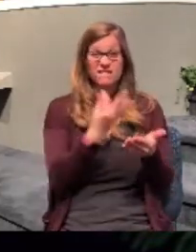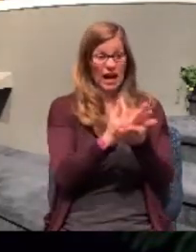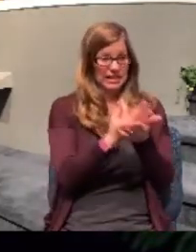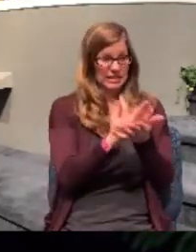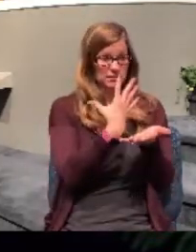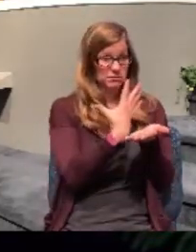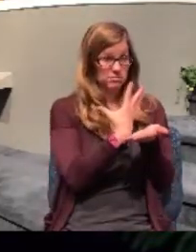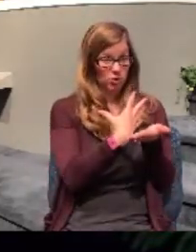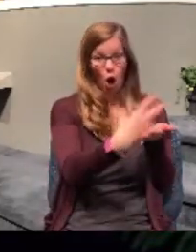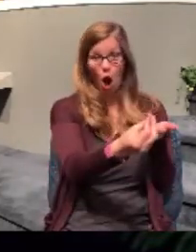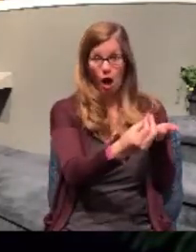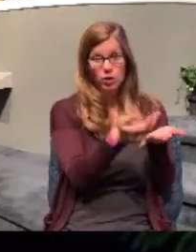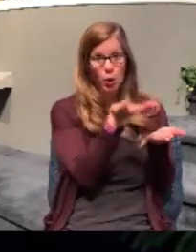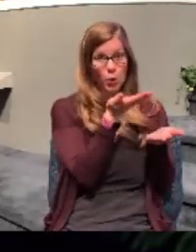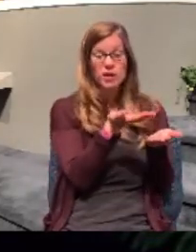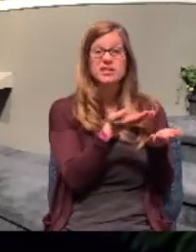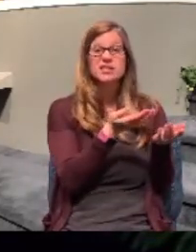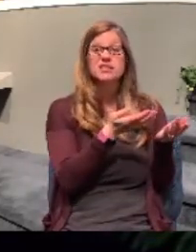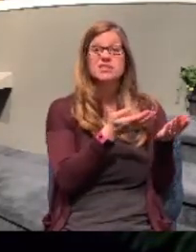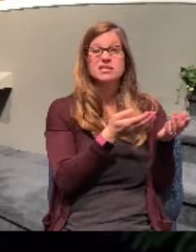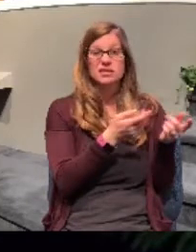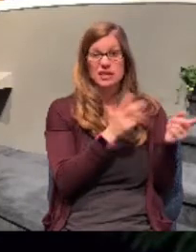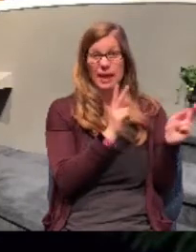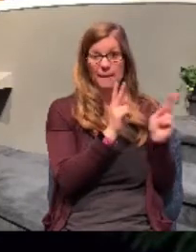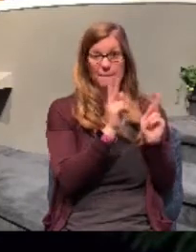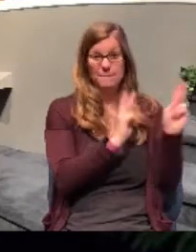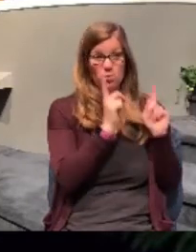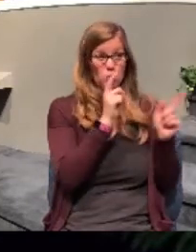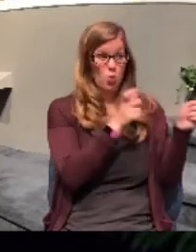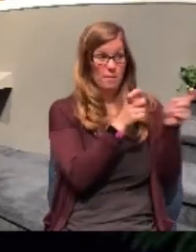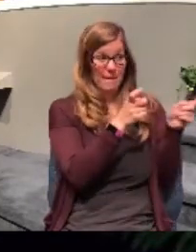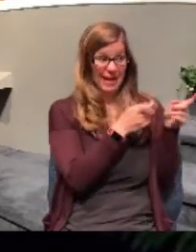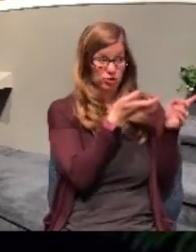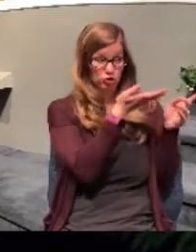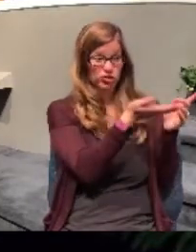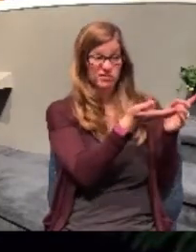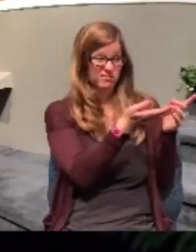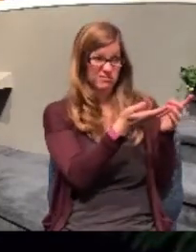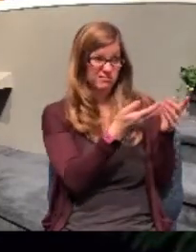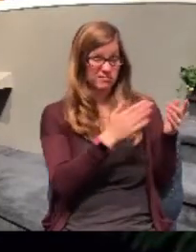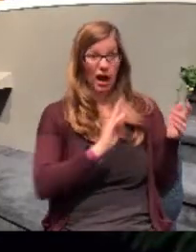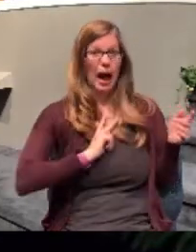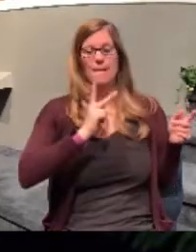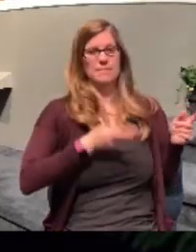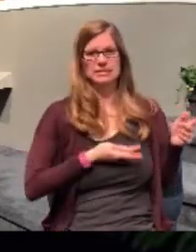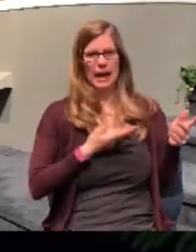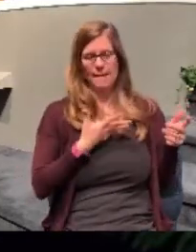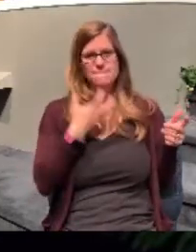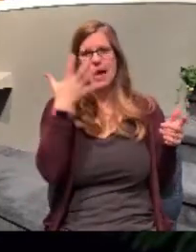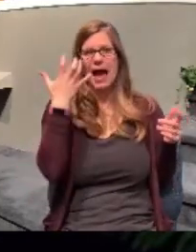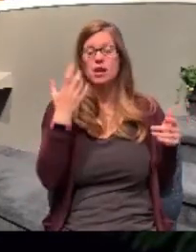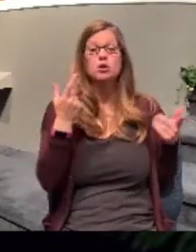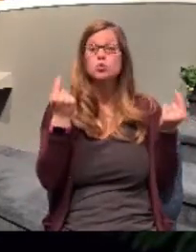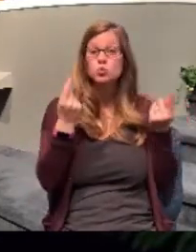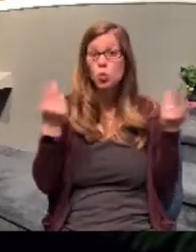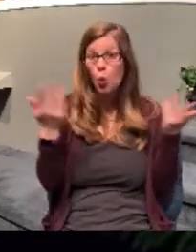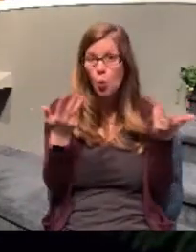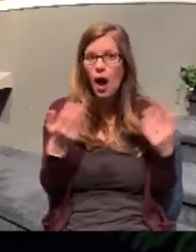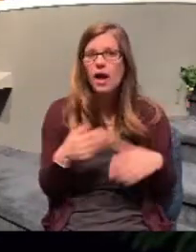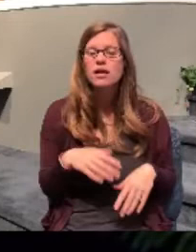upset. And in verse 19, look at Acts 16 verse 19, the Bible tells us that they caught or they